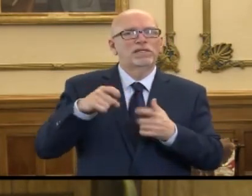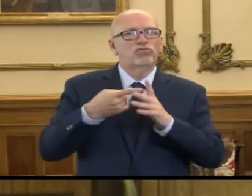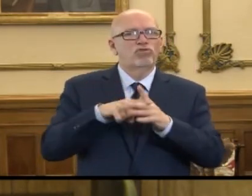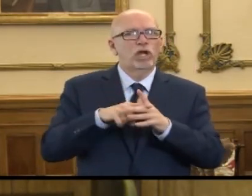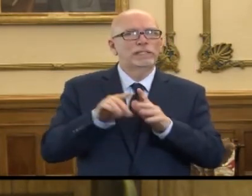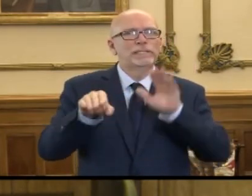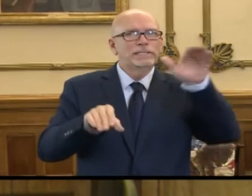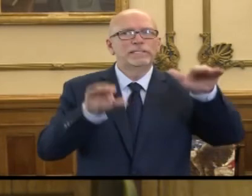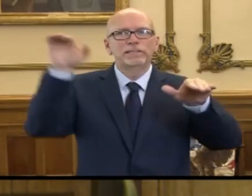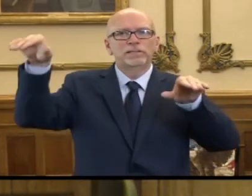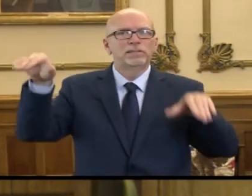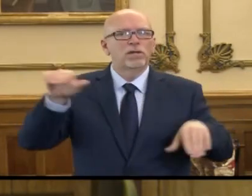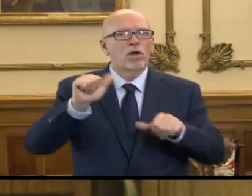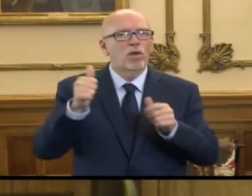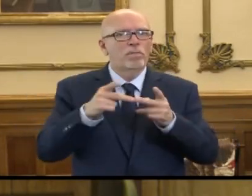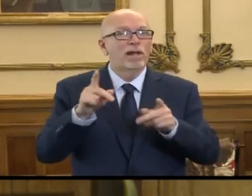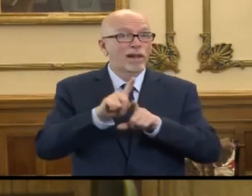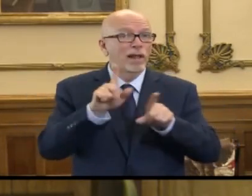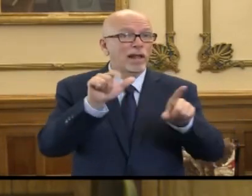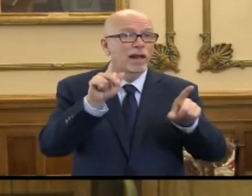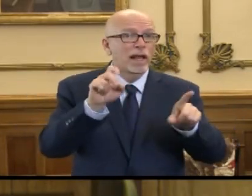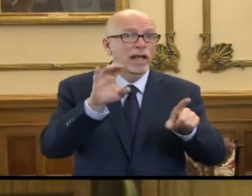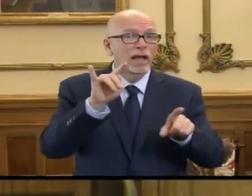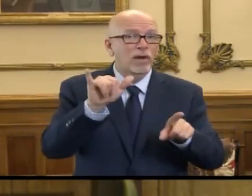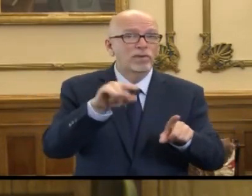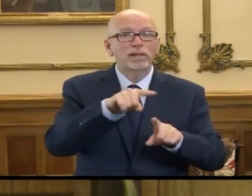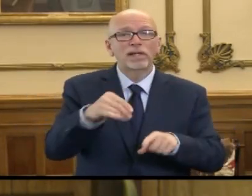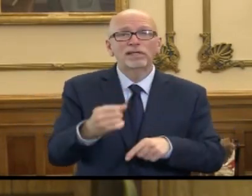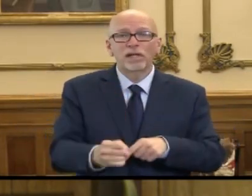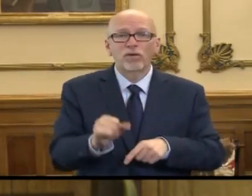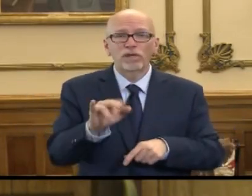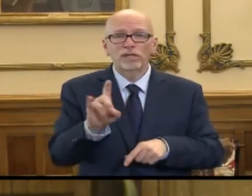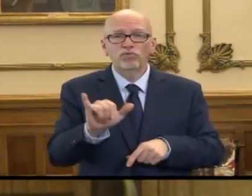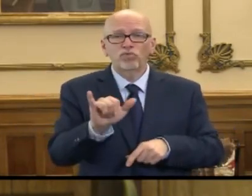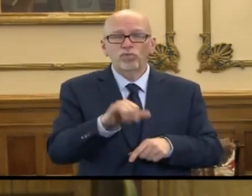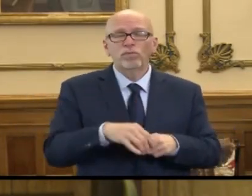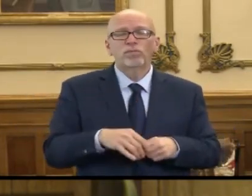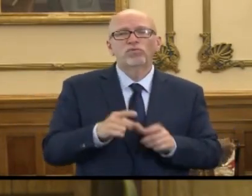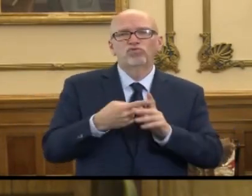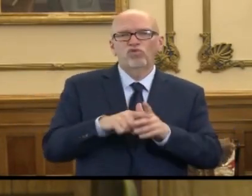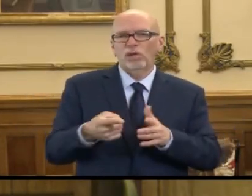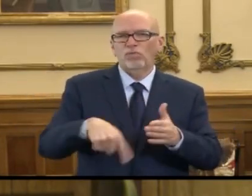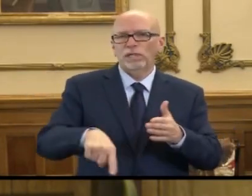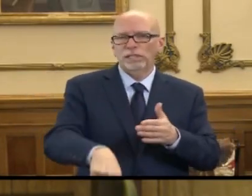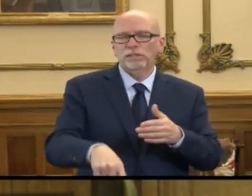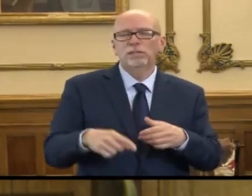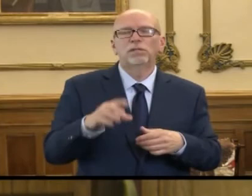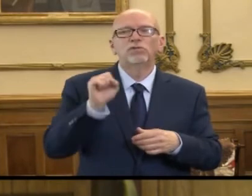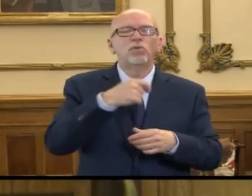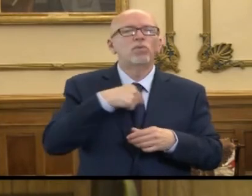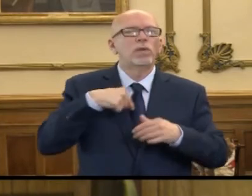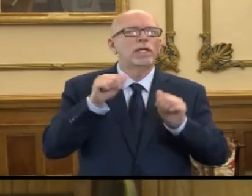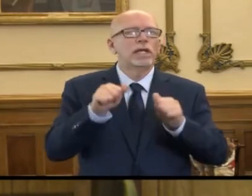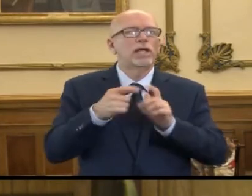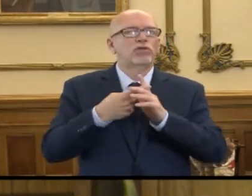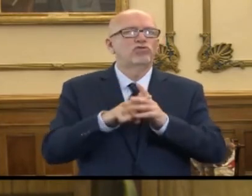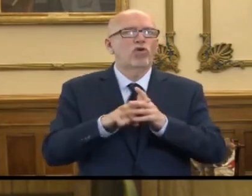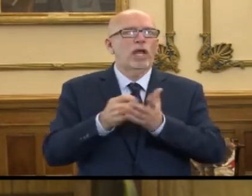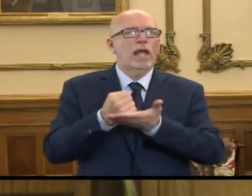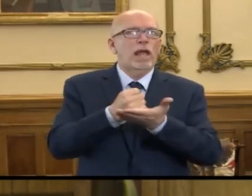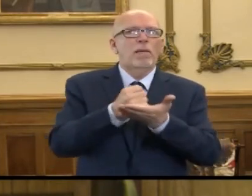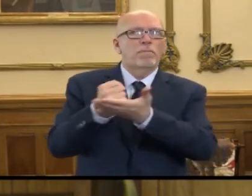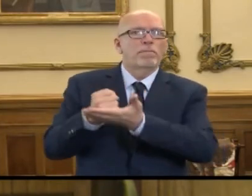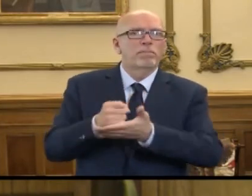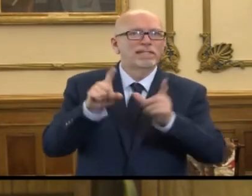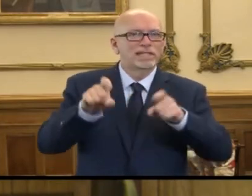to some other areas in the state, like Lake County and then down in southern Indiana, starting next week, so that we could start to help them get that